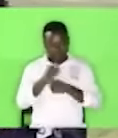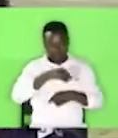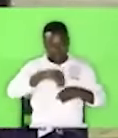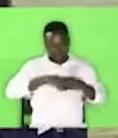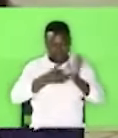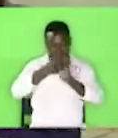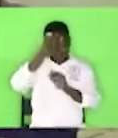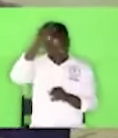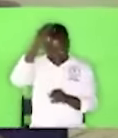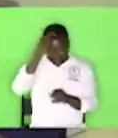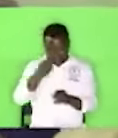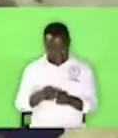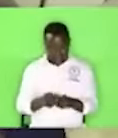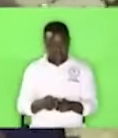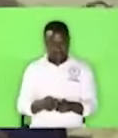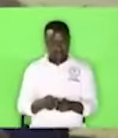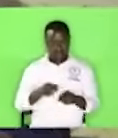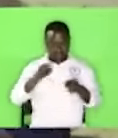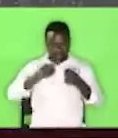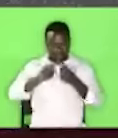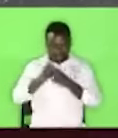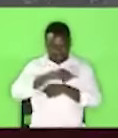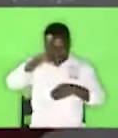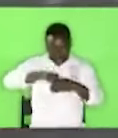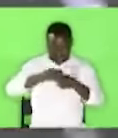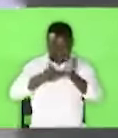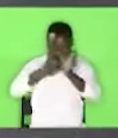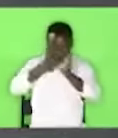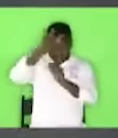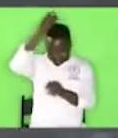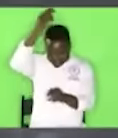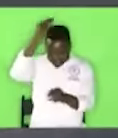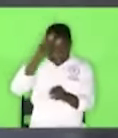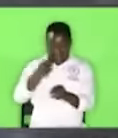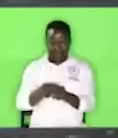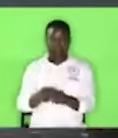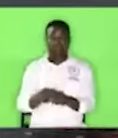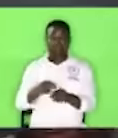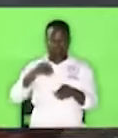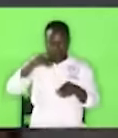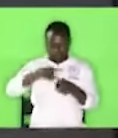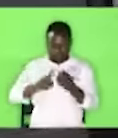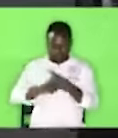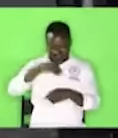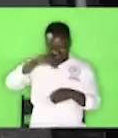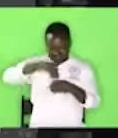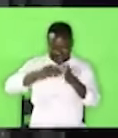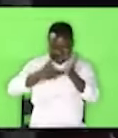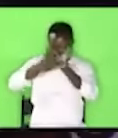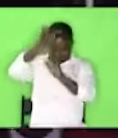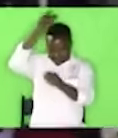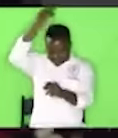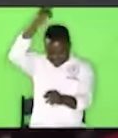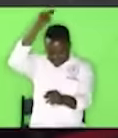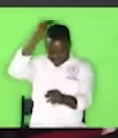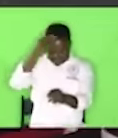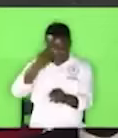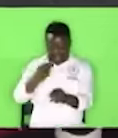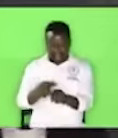Jesus today in the name of Jesus today in the name of the much less one